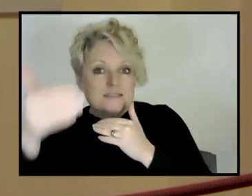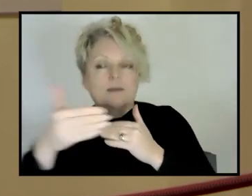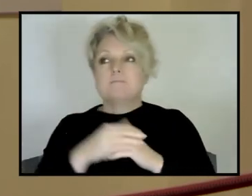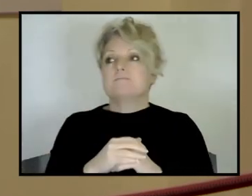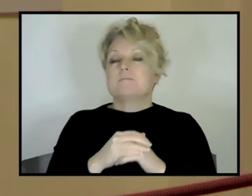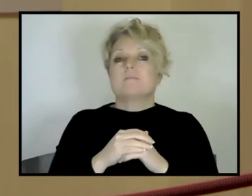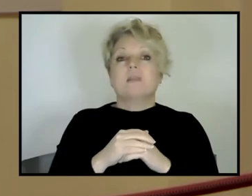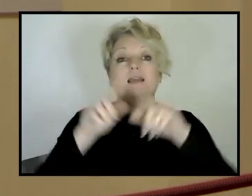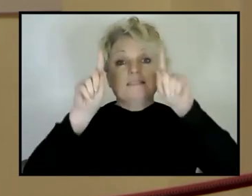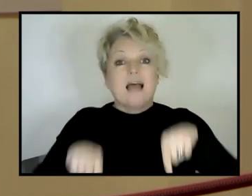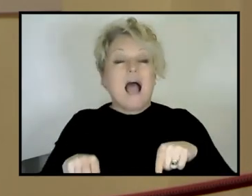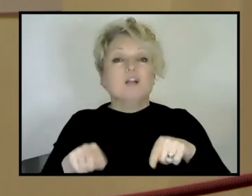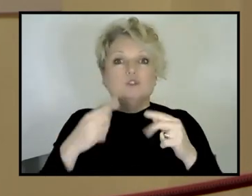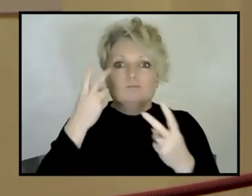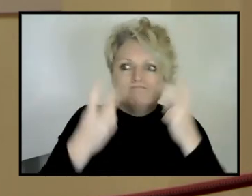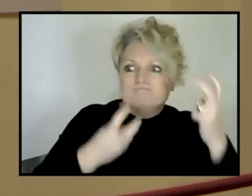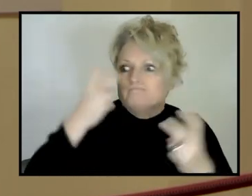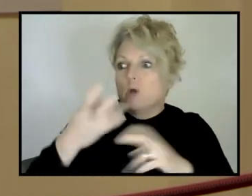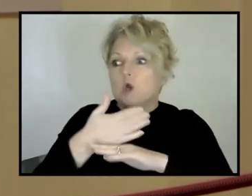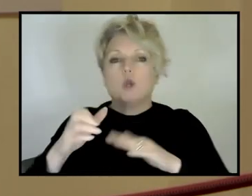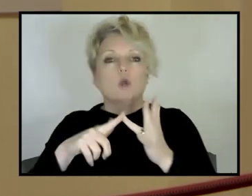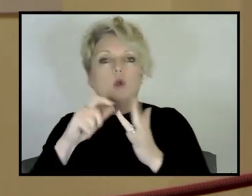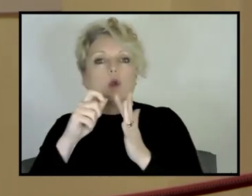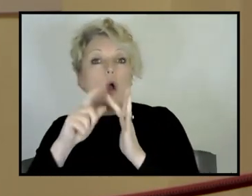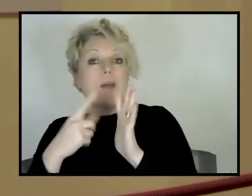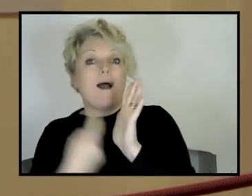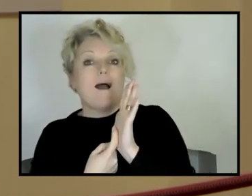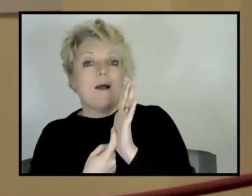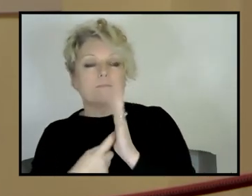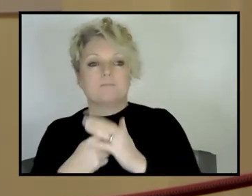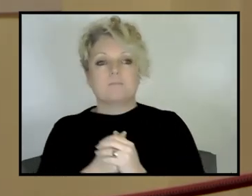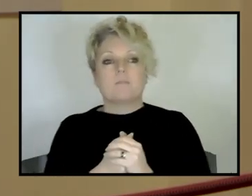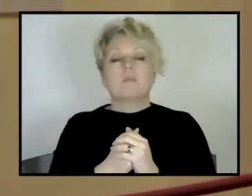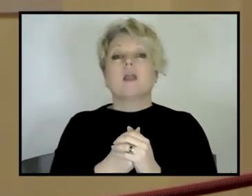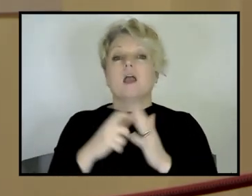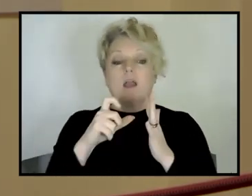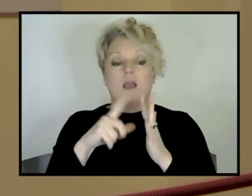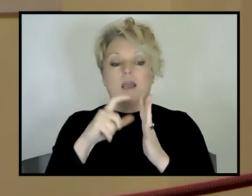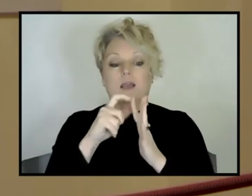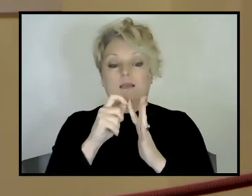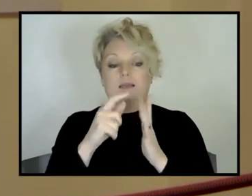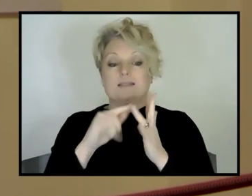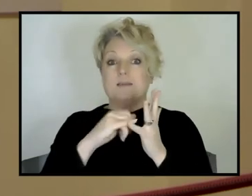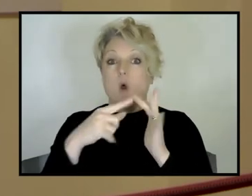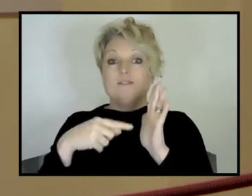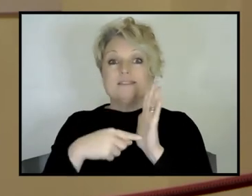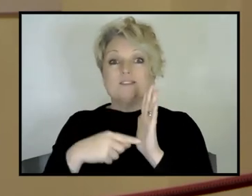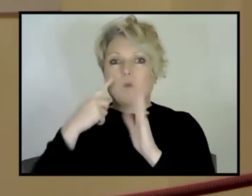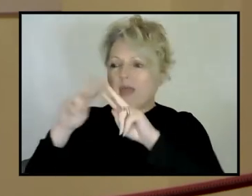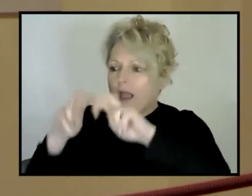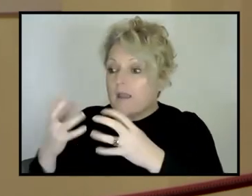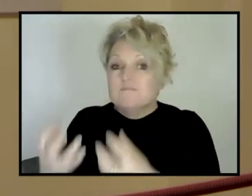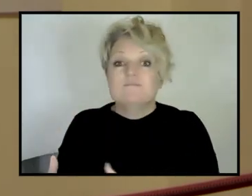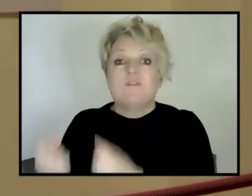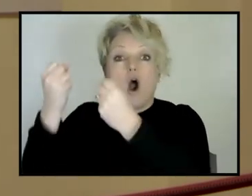deposits. For example, you know, the association of very large copper deposits with, with active mountain belts was